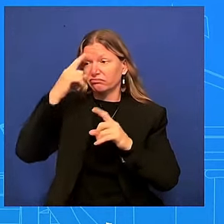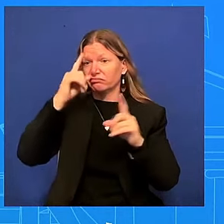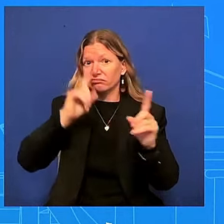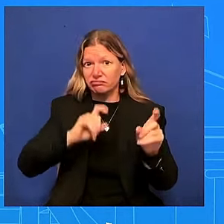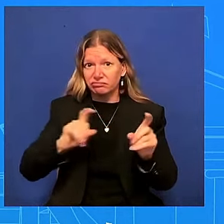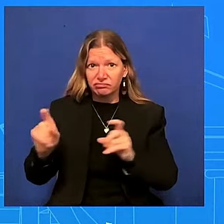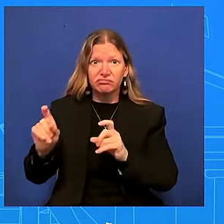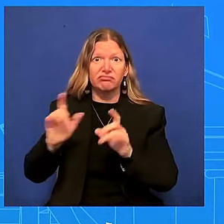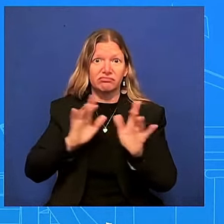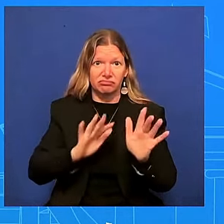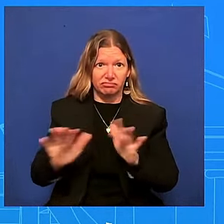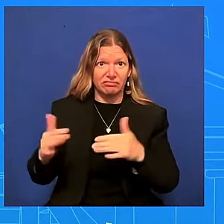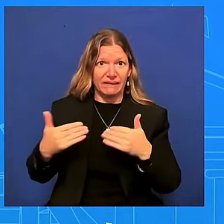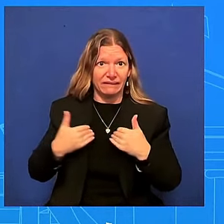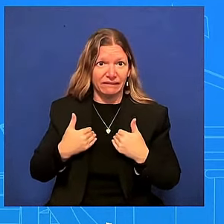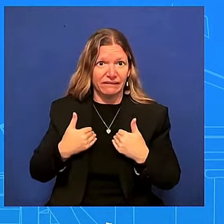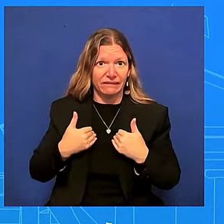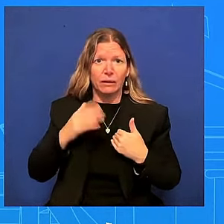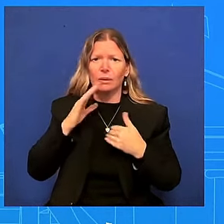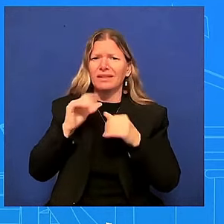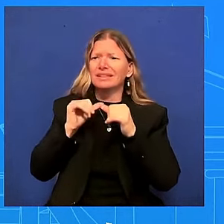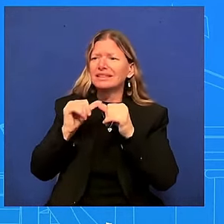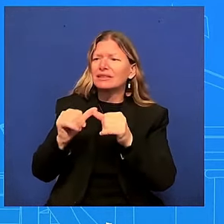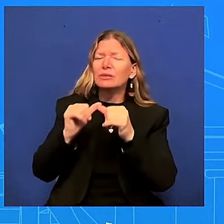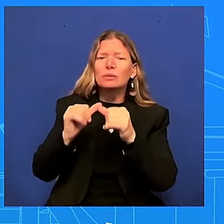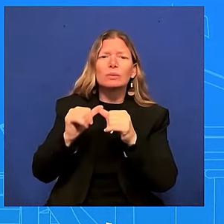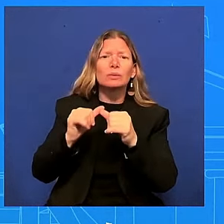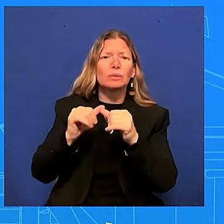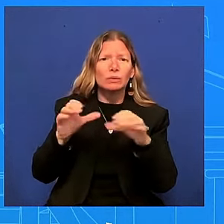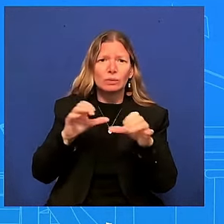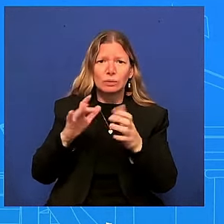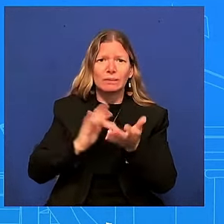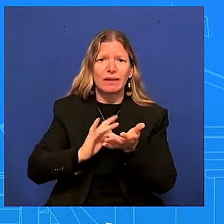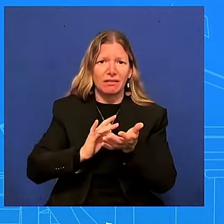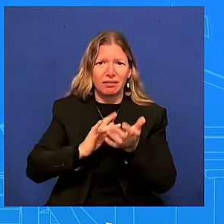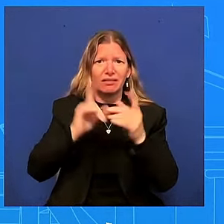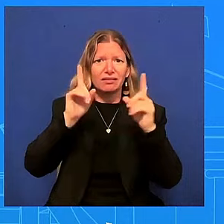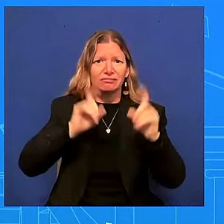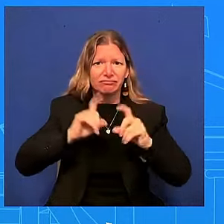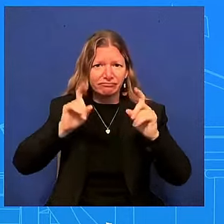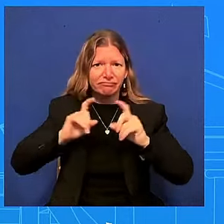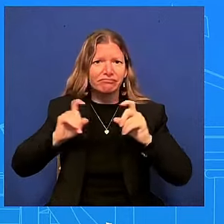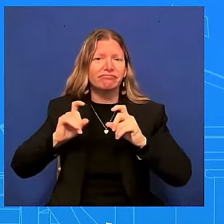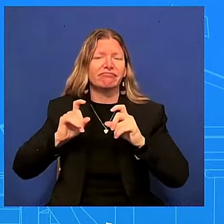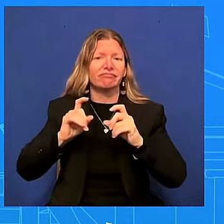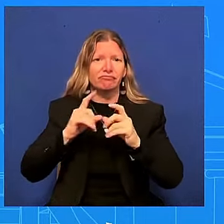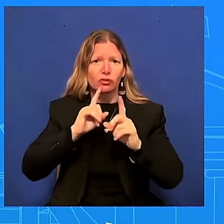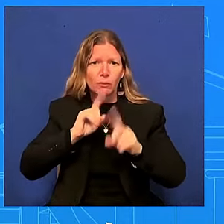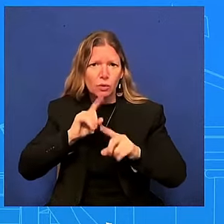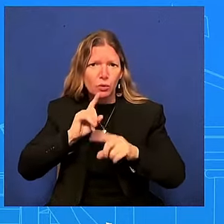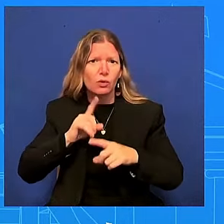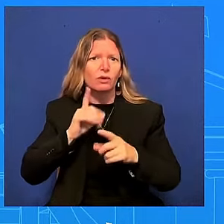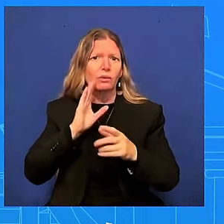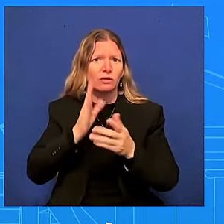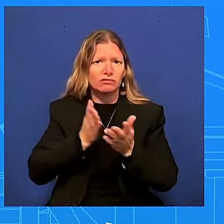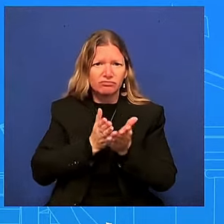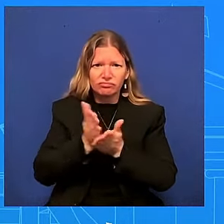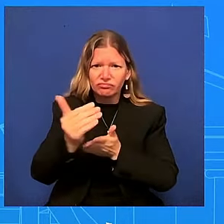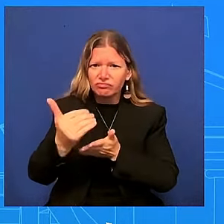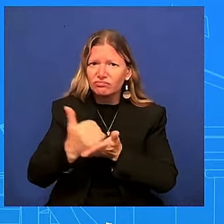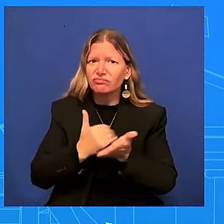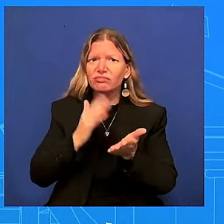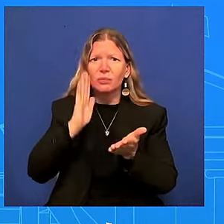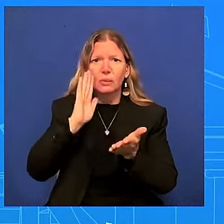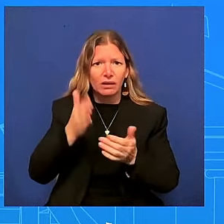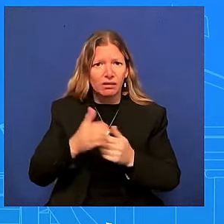that uh this is why we're going to go out there and continue to be out there and do interviews and talk to the american people